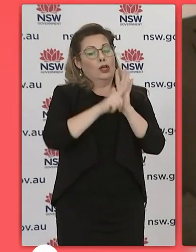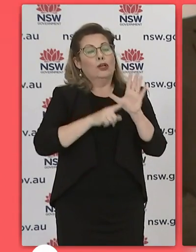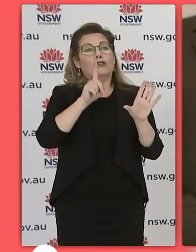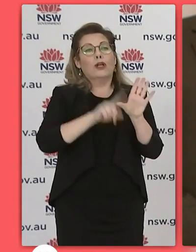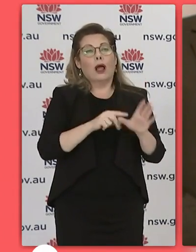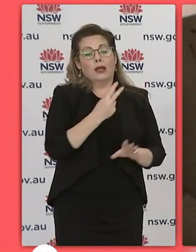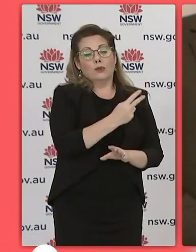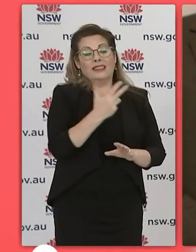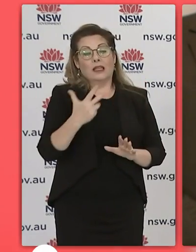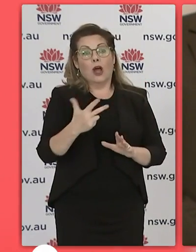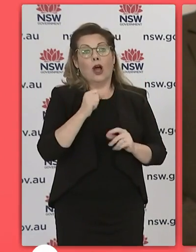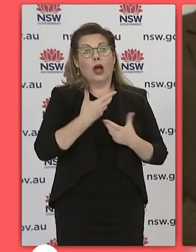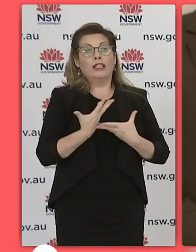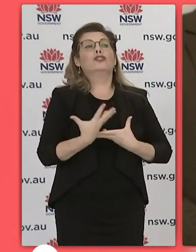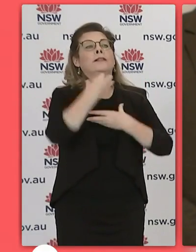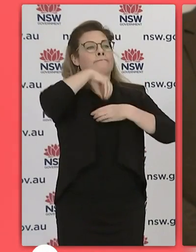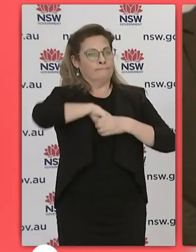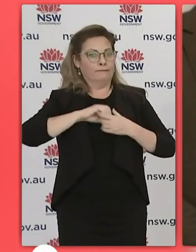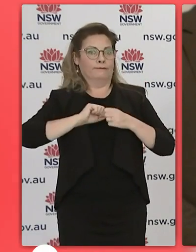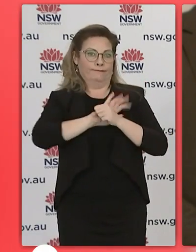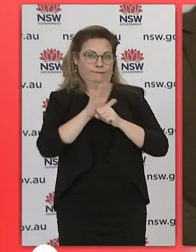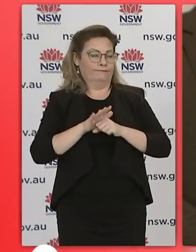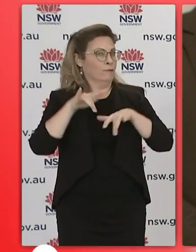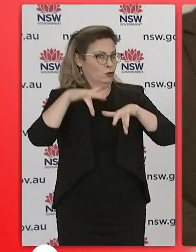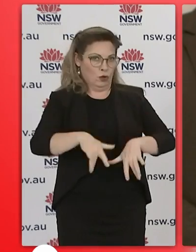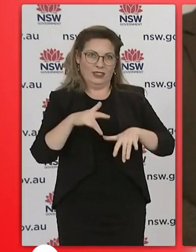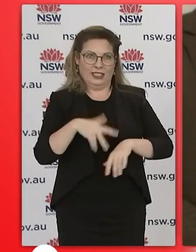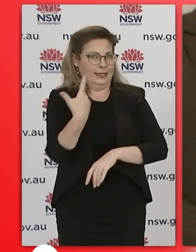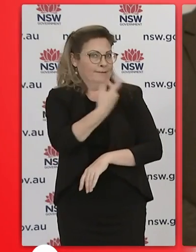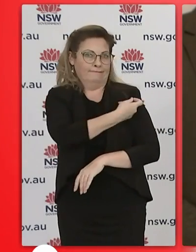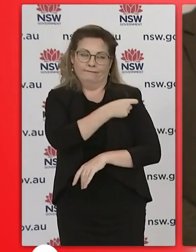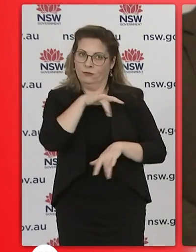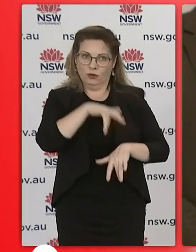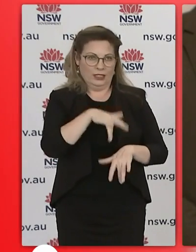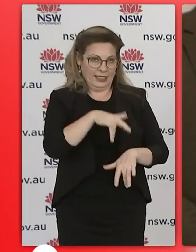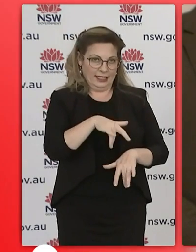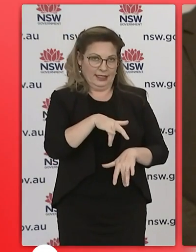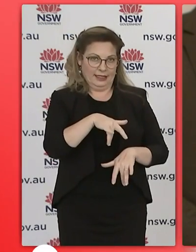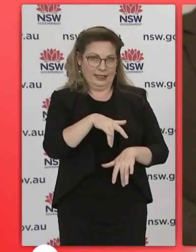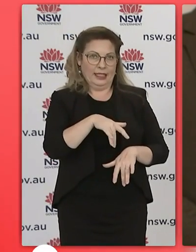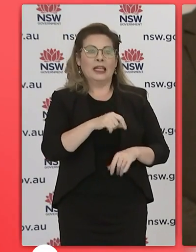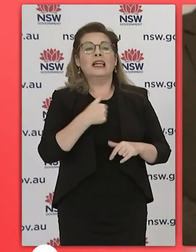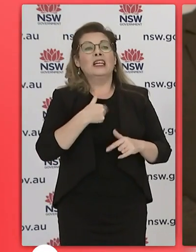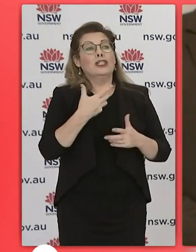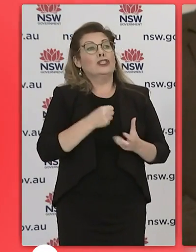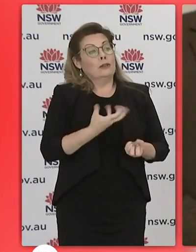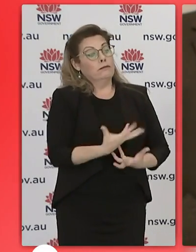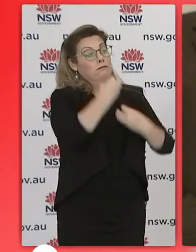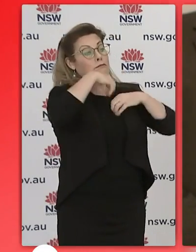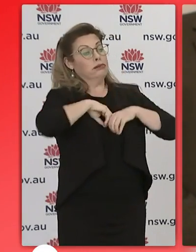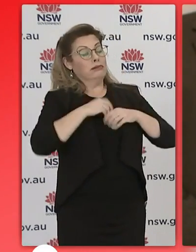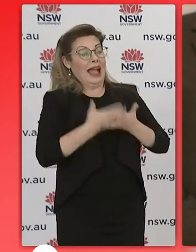vaccinated she acquired her infection in liverpool hospital and that was a transmission in the hospital